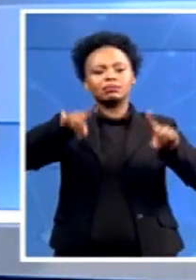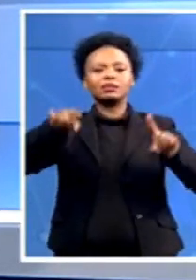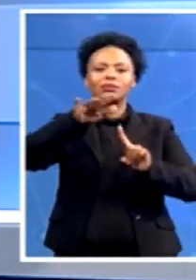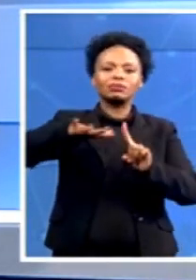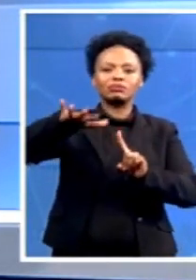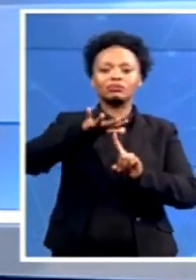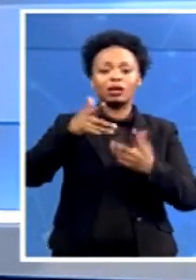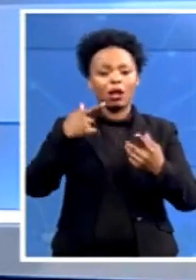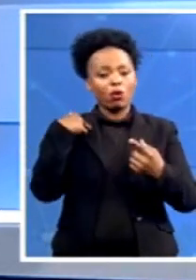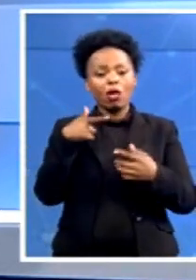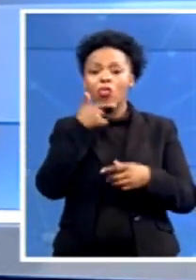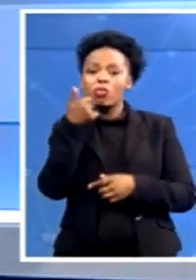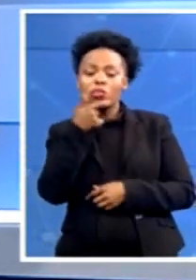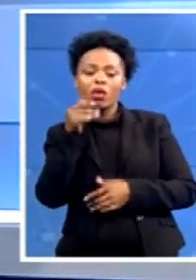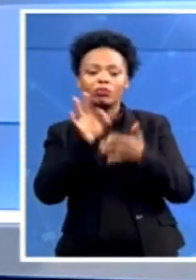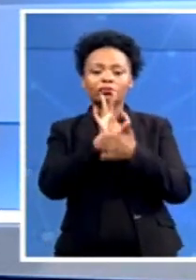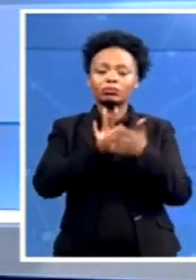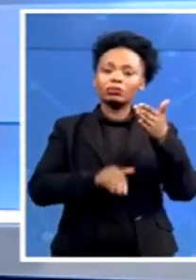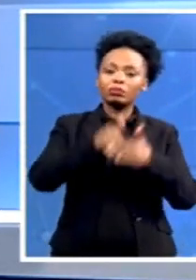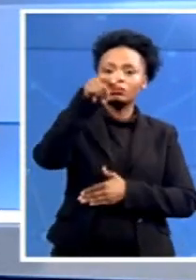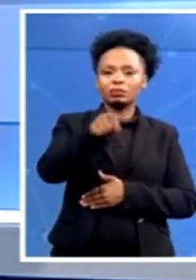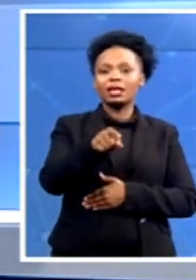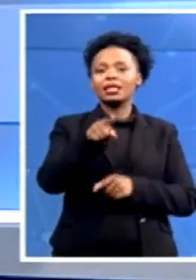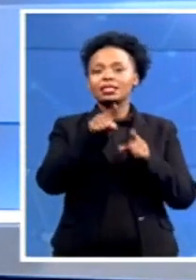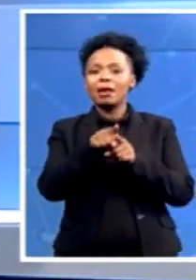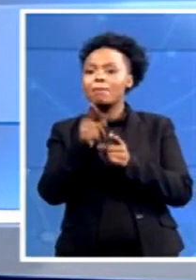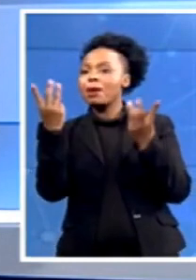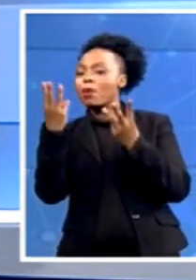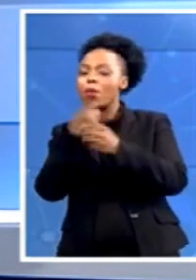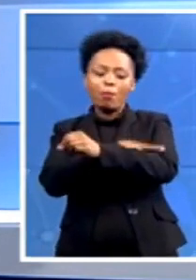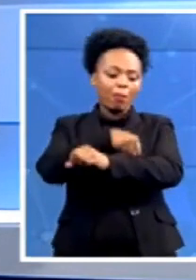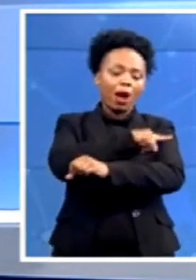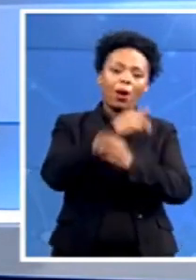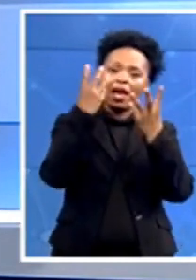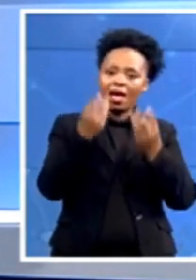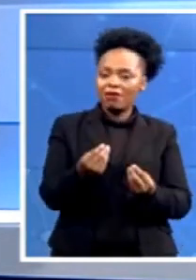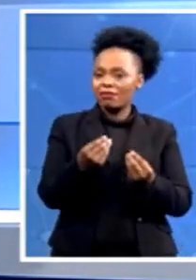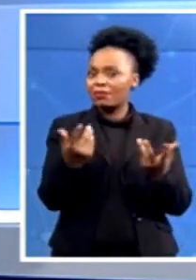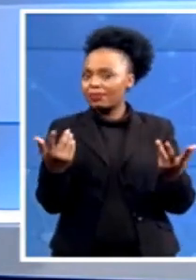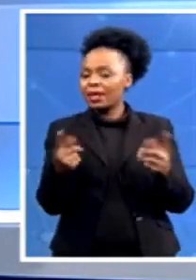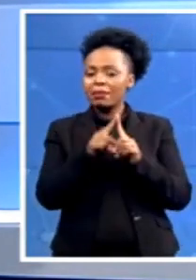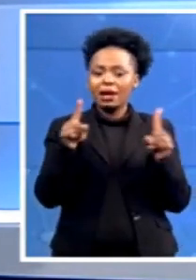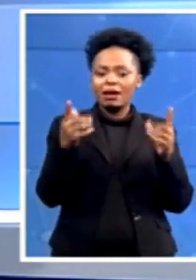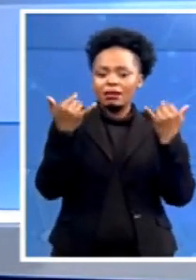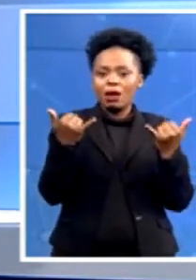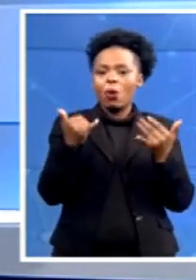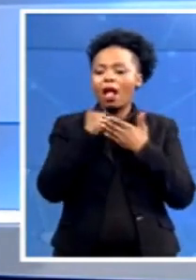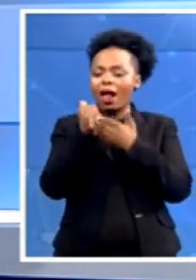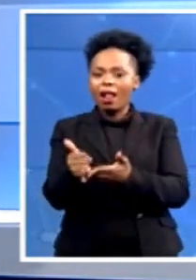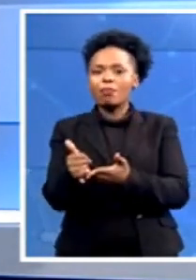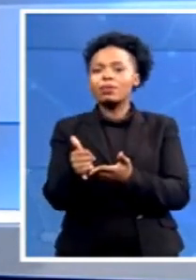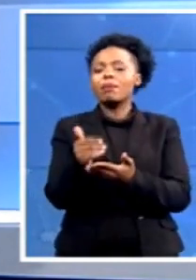who are in power can do in order to streamline their strategy to help those in need. Pimani Beloy there.